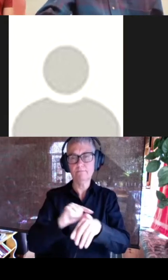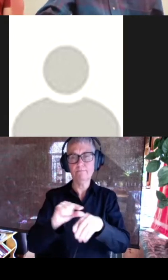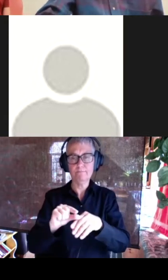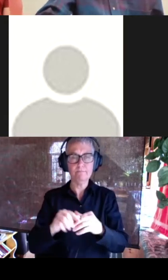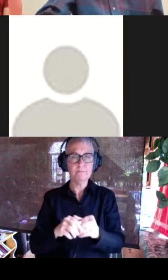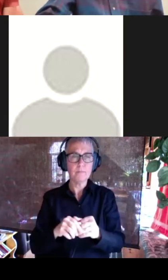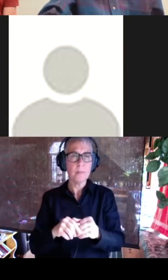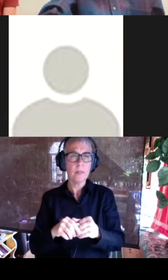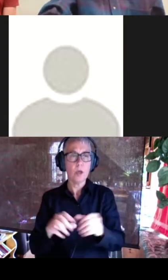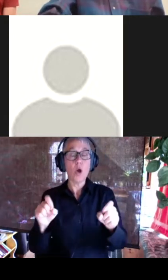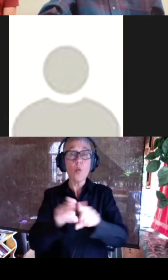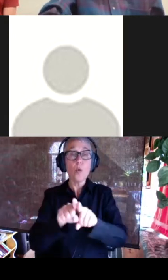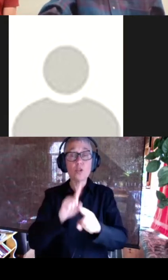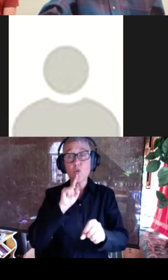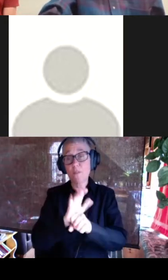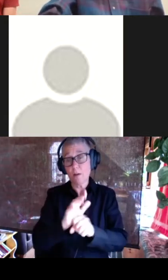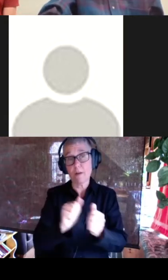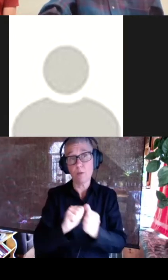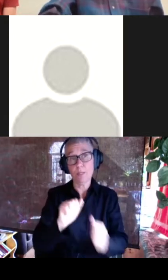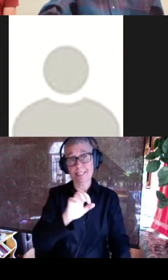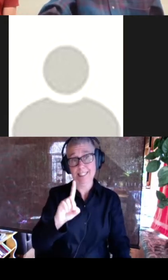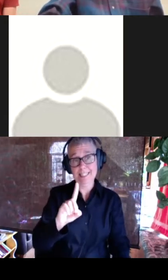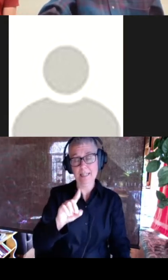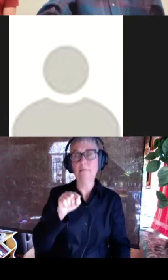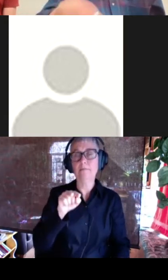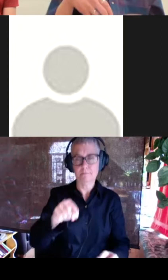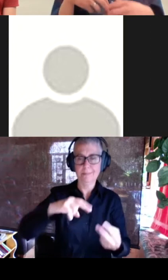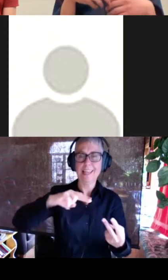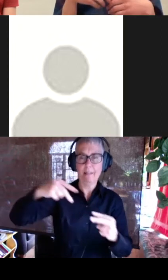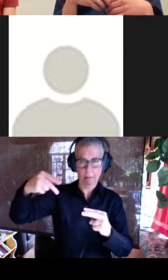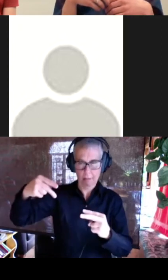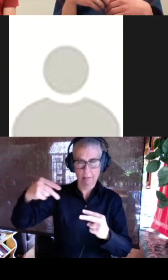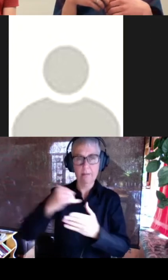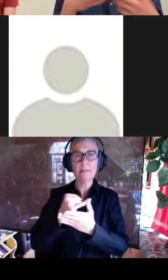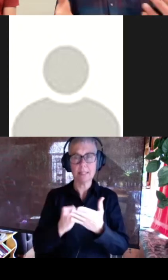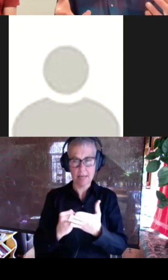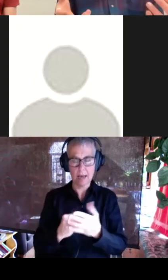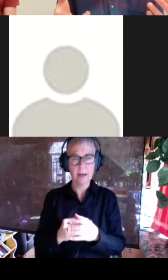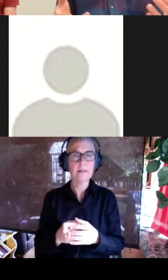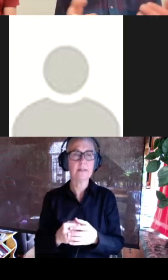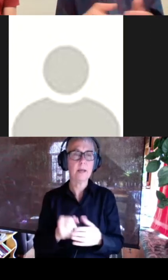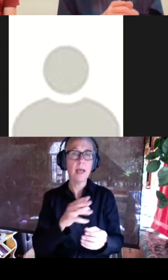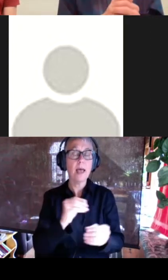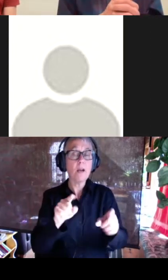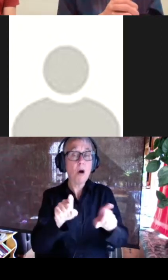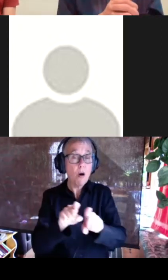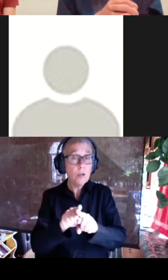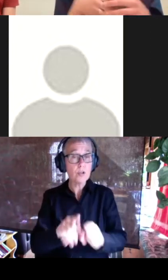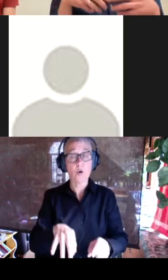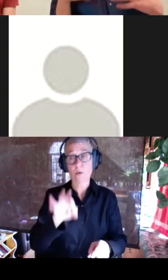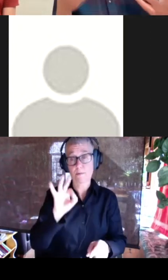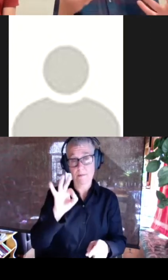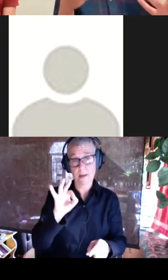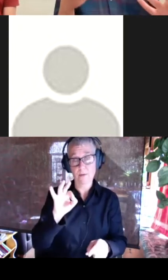verified with cd that these designs look helical and uh we also interestingly found out that